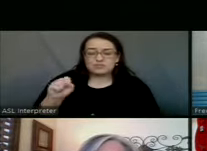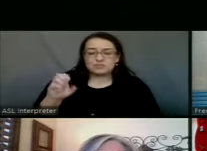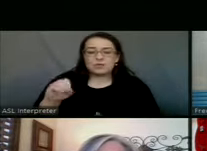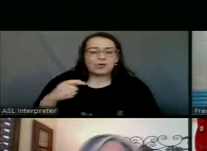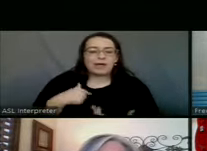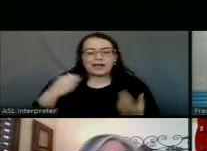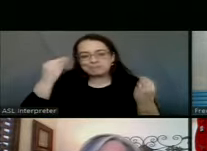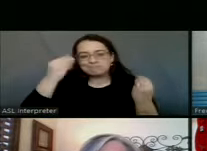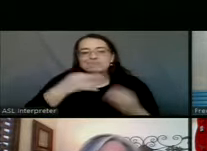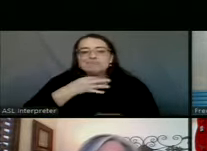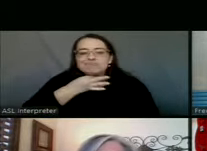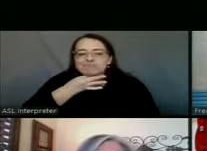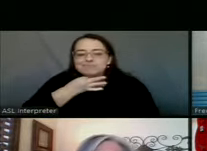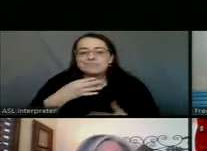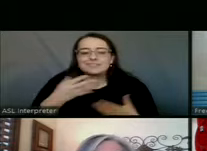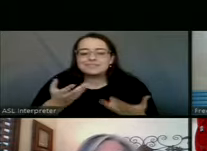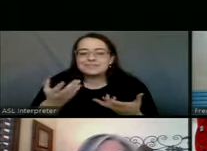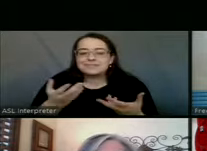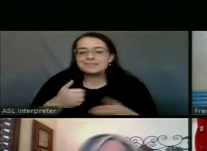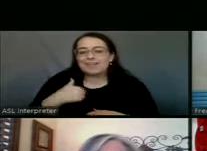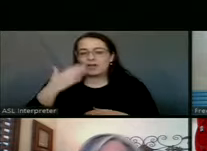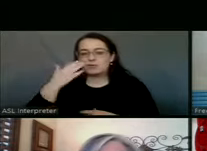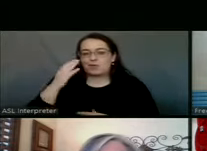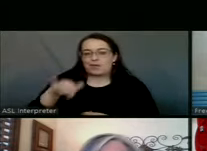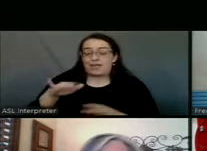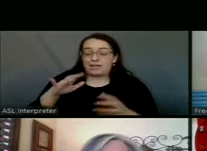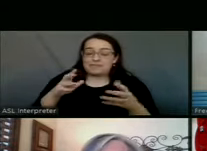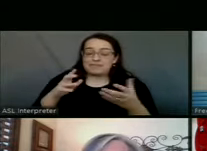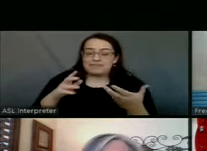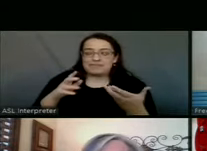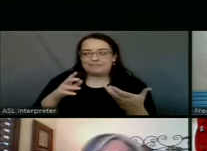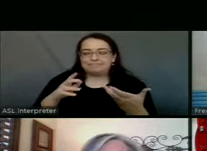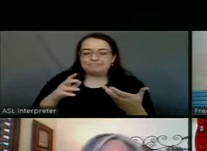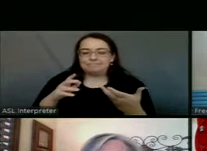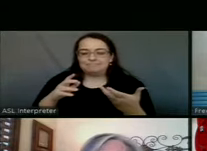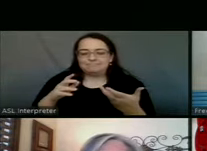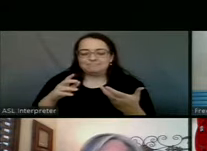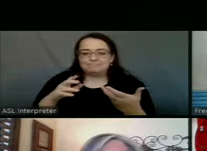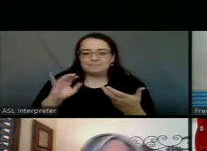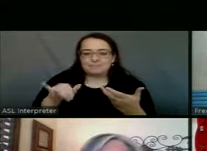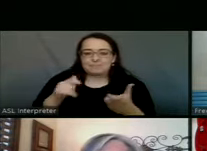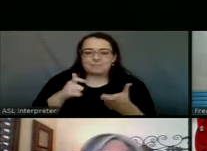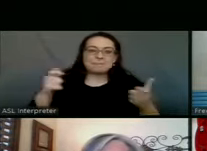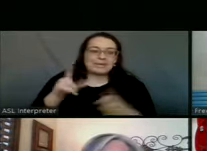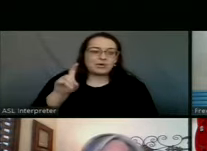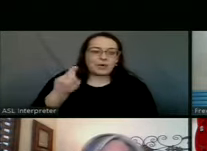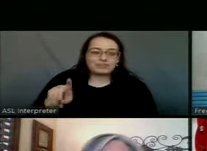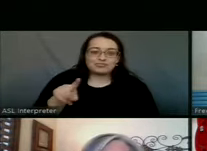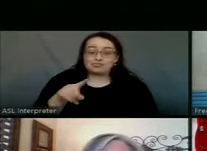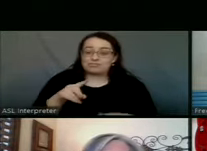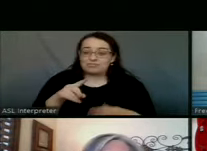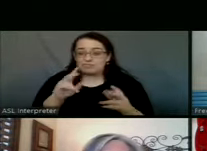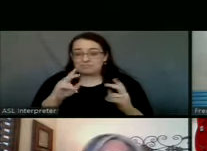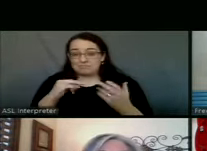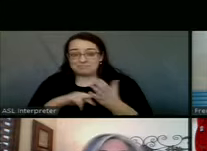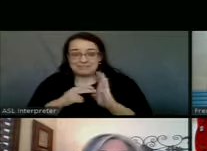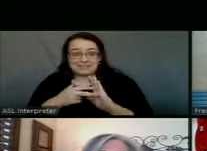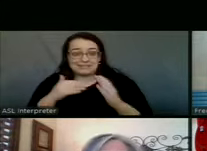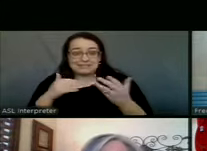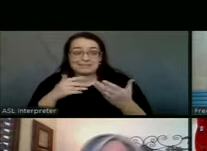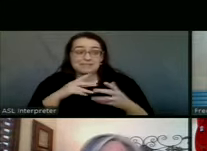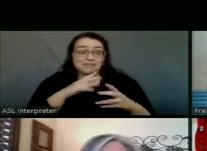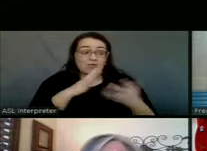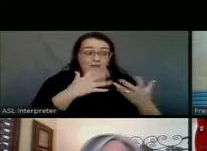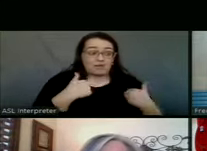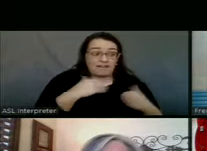I was just curious if there was, I know that would probably be a pretty big question to be asking everybody that walked